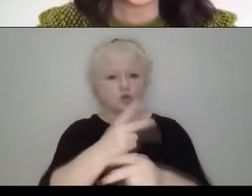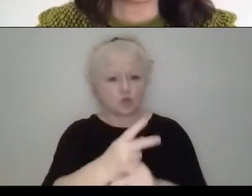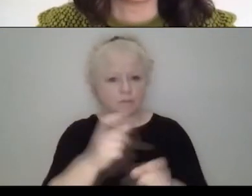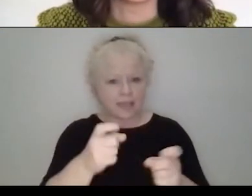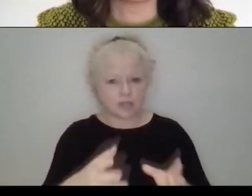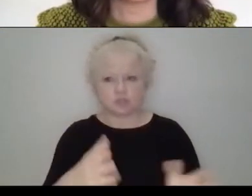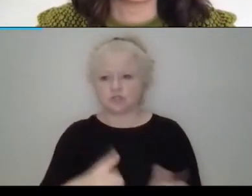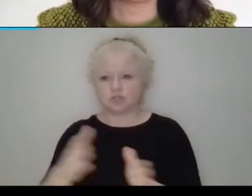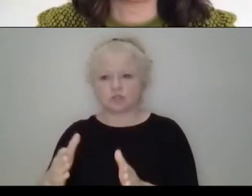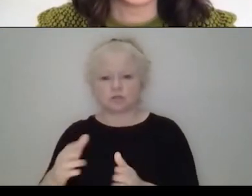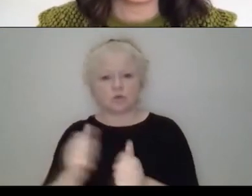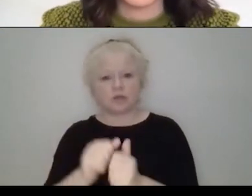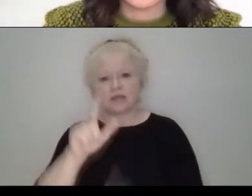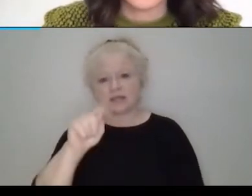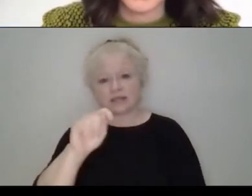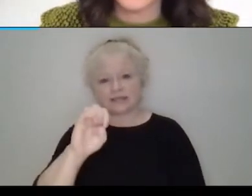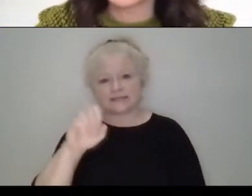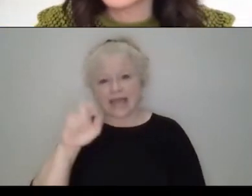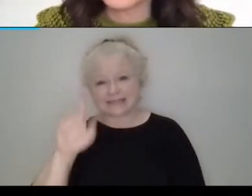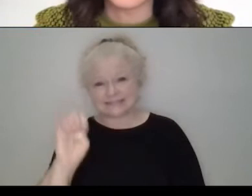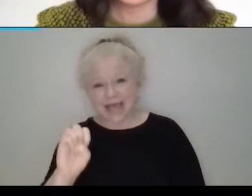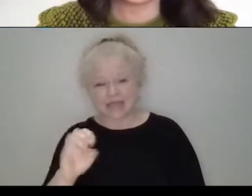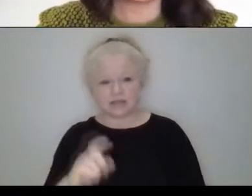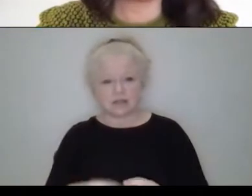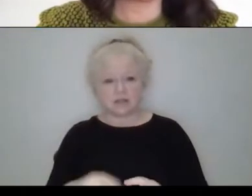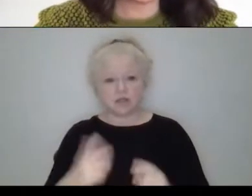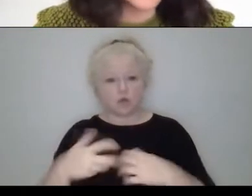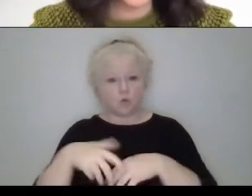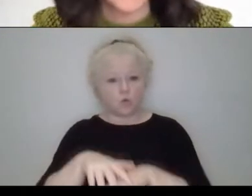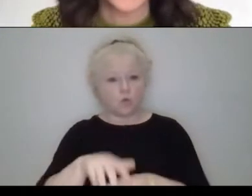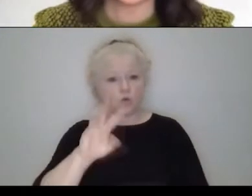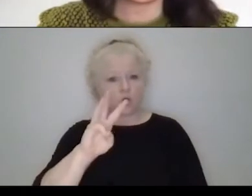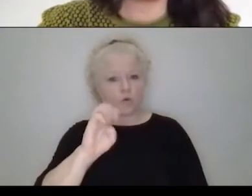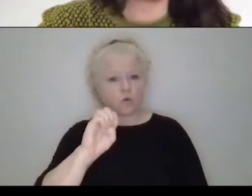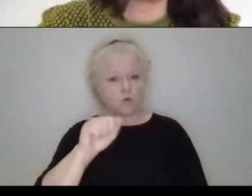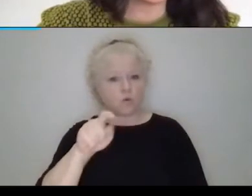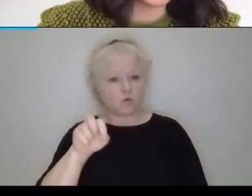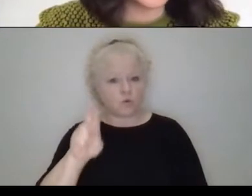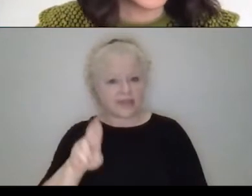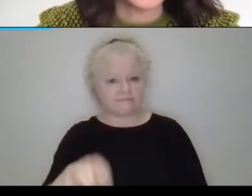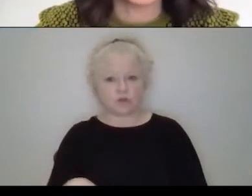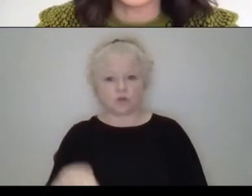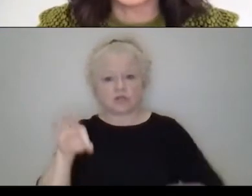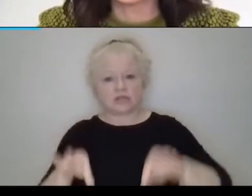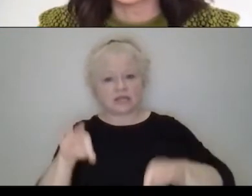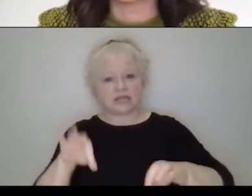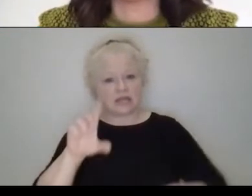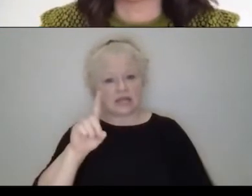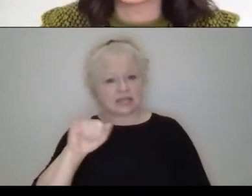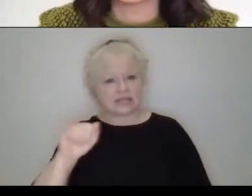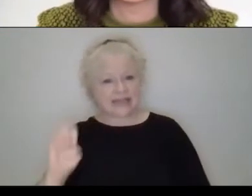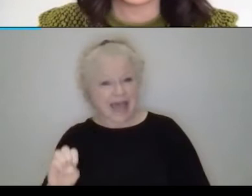but, uh, I mean, thinking about weavers and dyers and women are also involved,